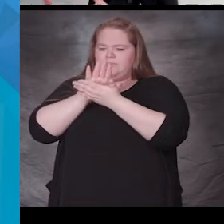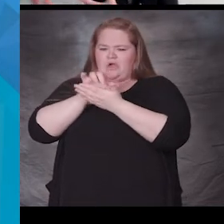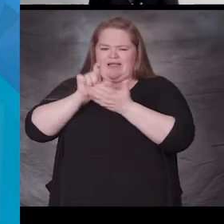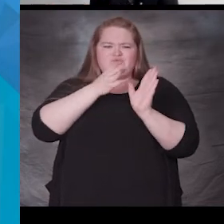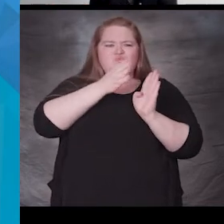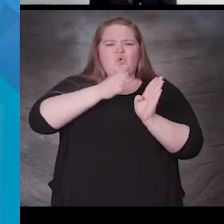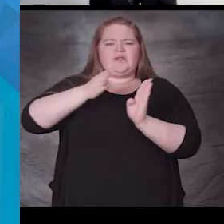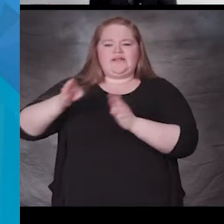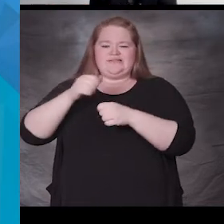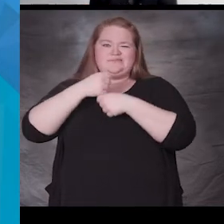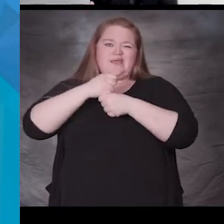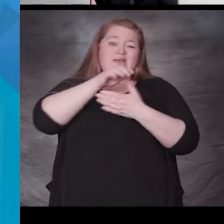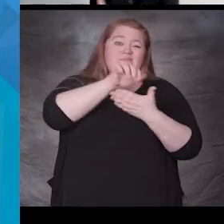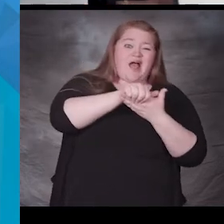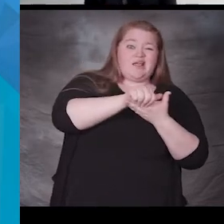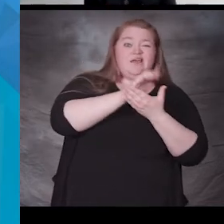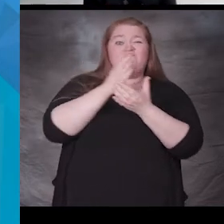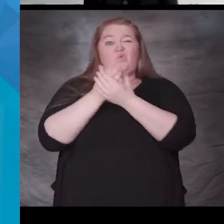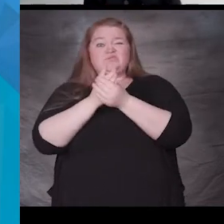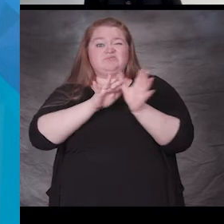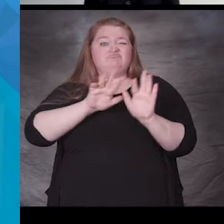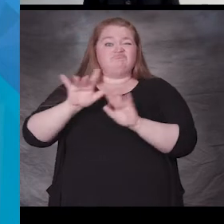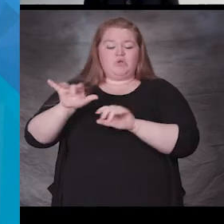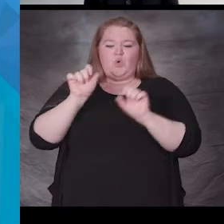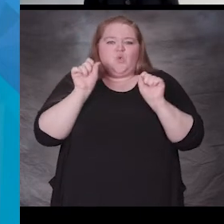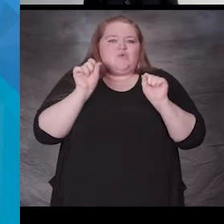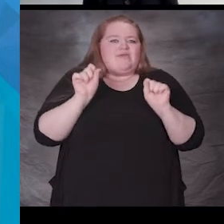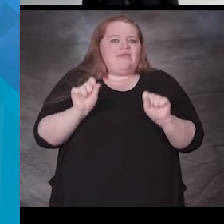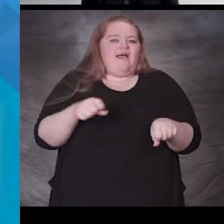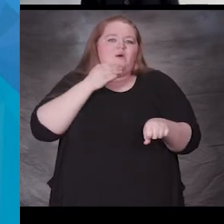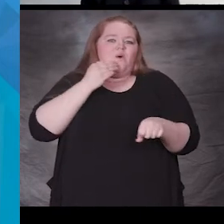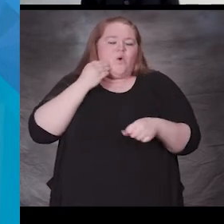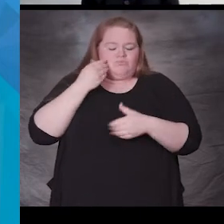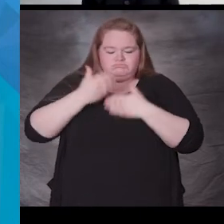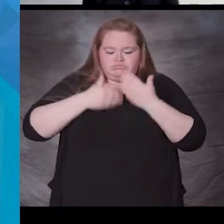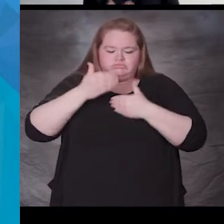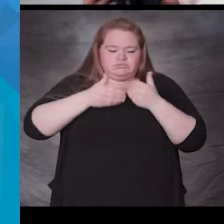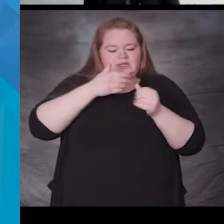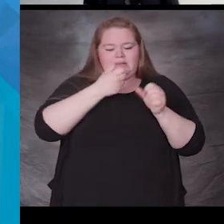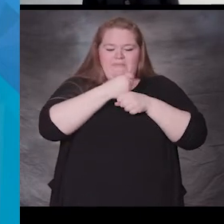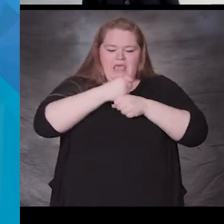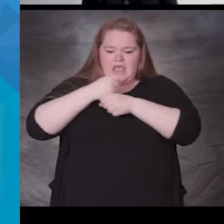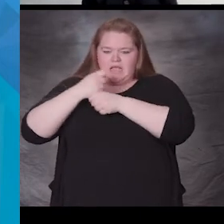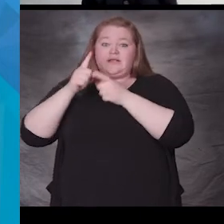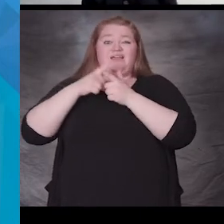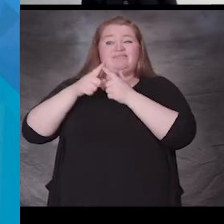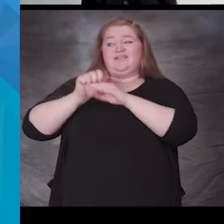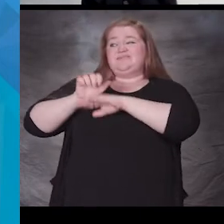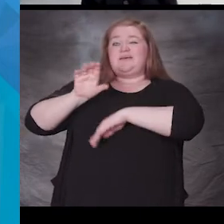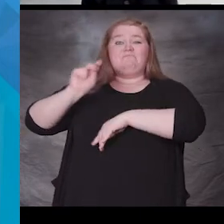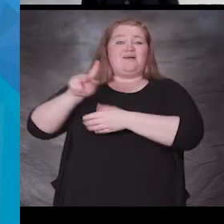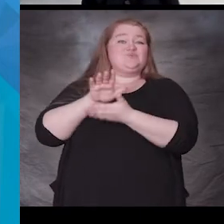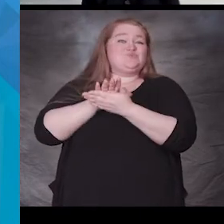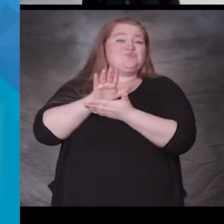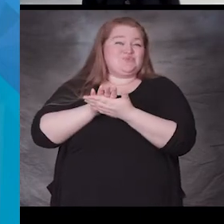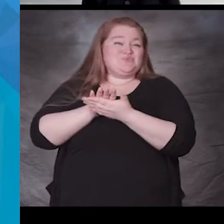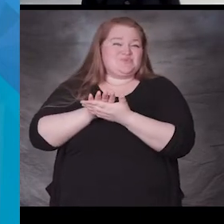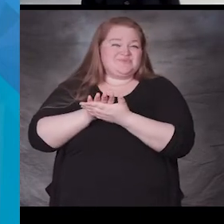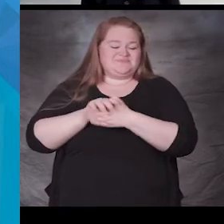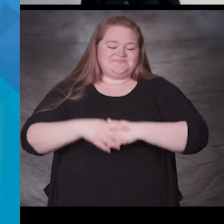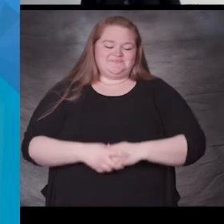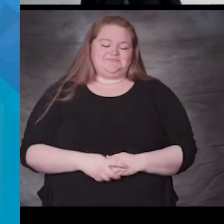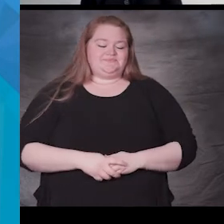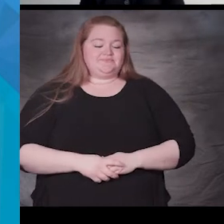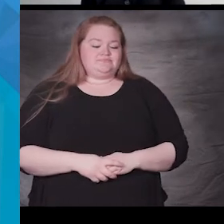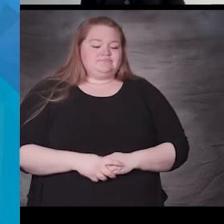then you can do that in the comfort of your home and then send it back with your child for the teacher to distribute to the students another